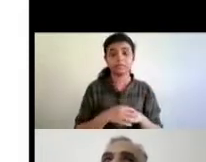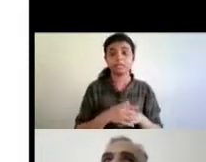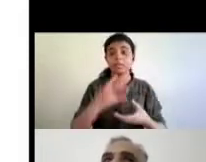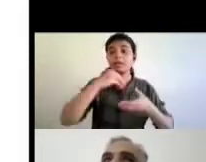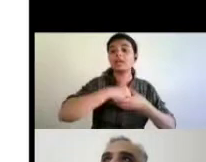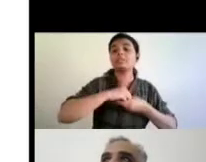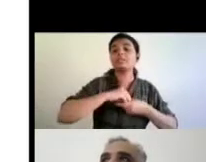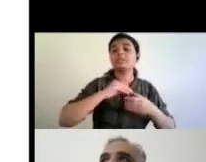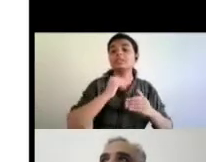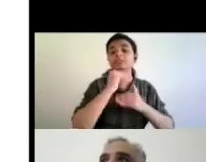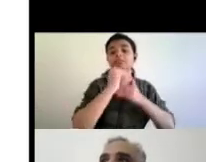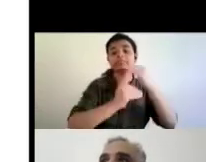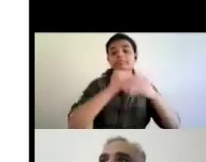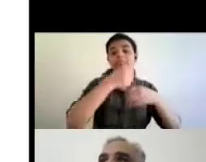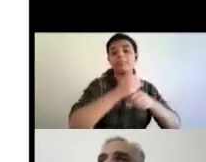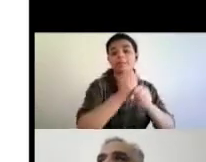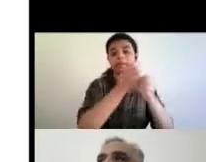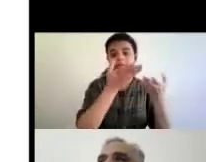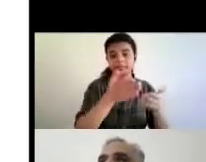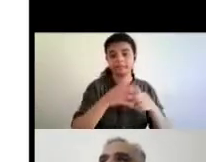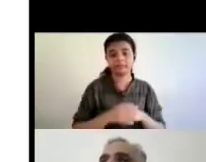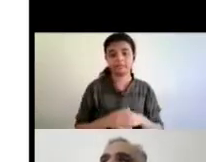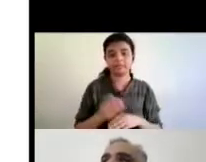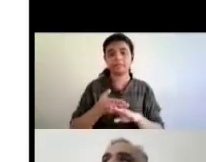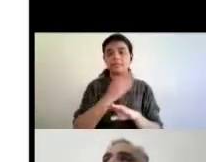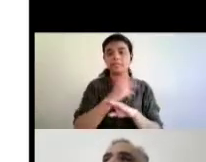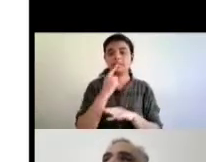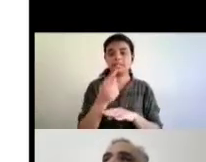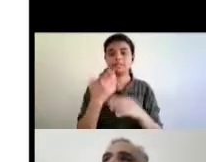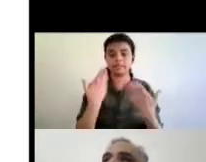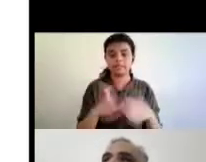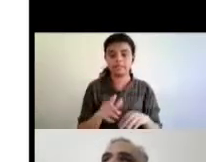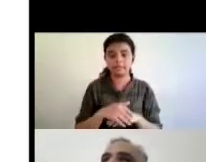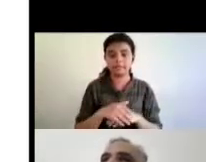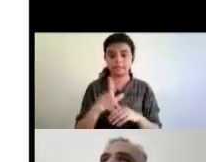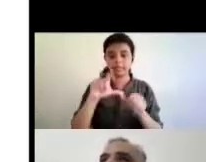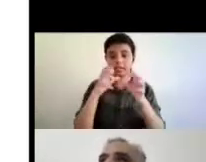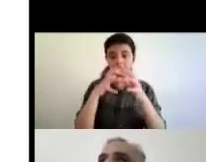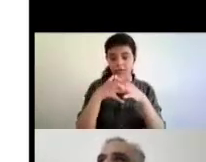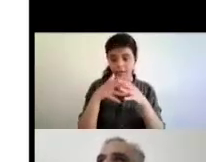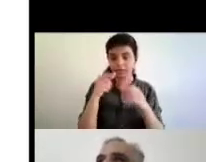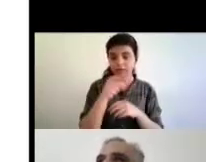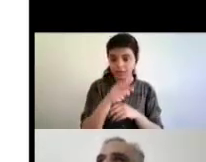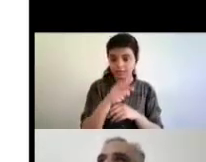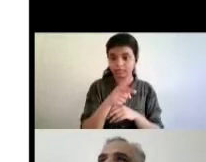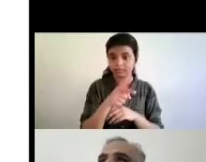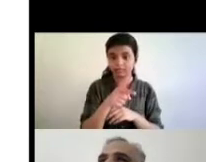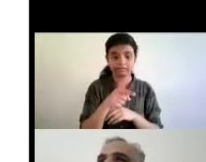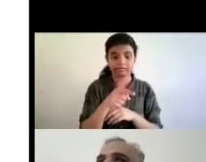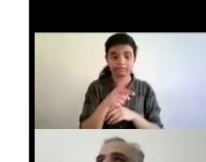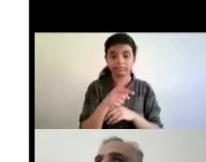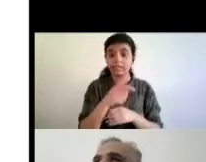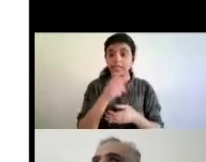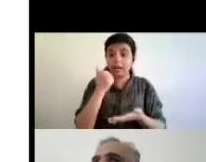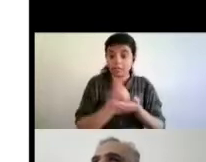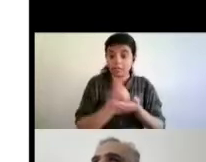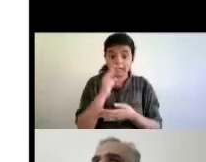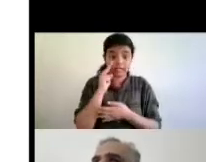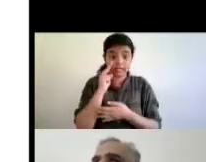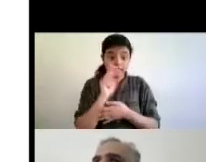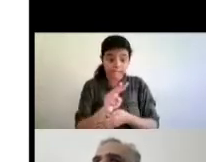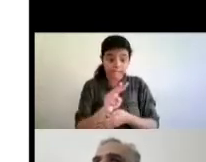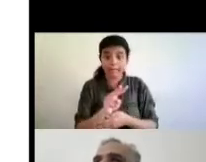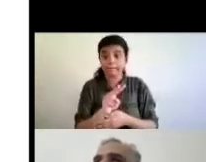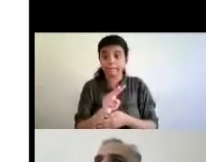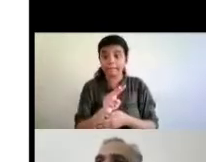building so um as i said the the law actually does not just look at the rights of persons